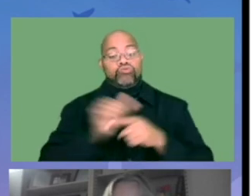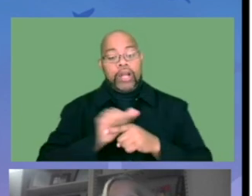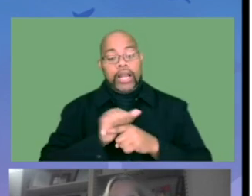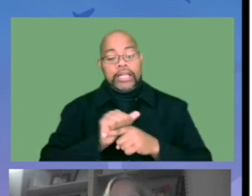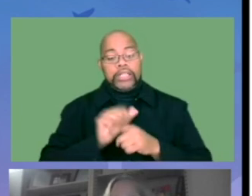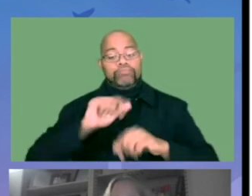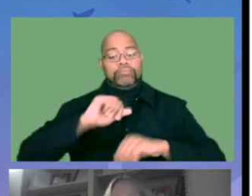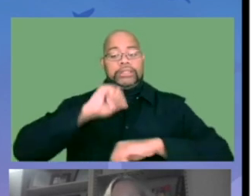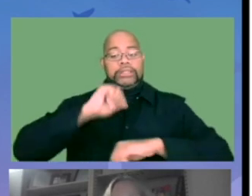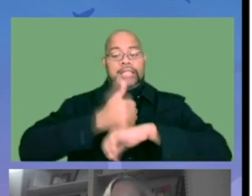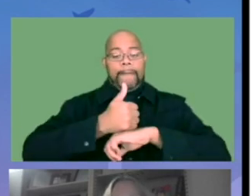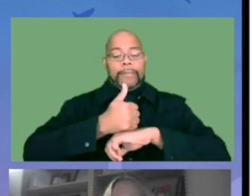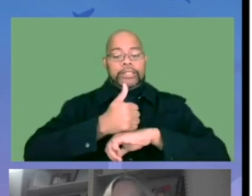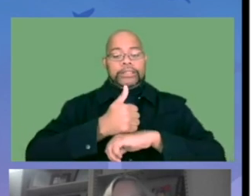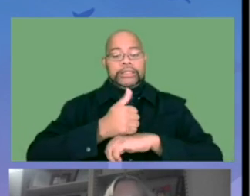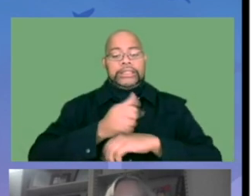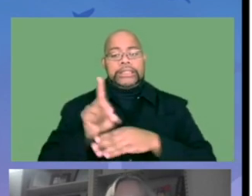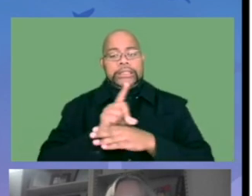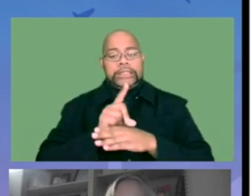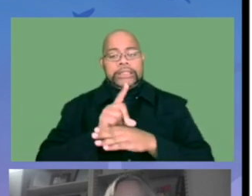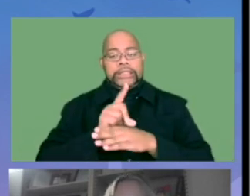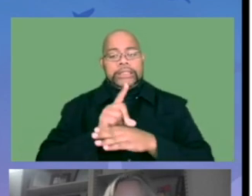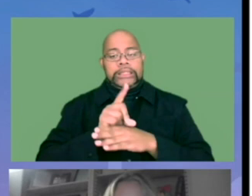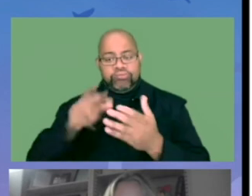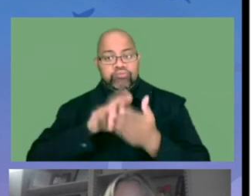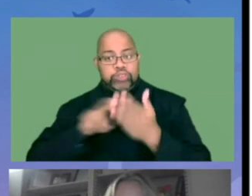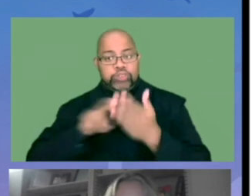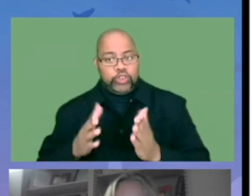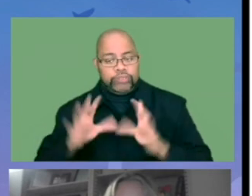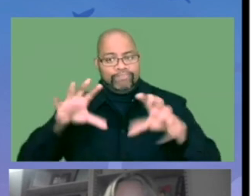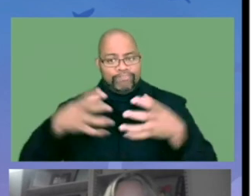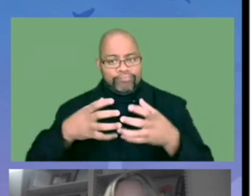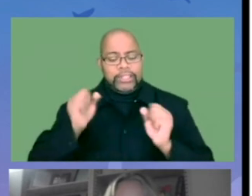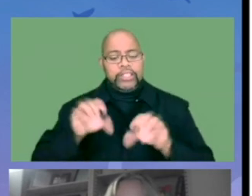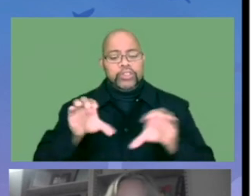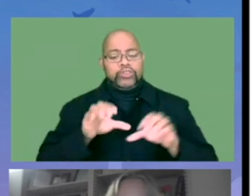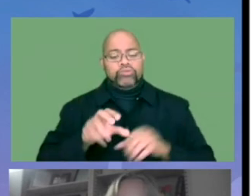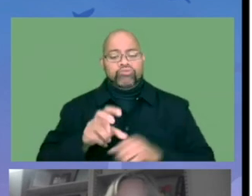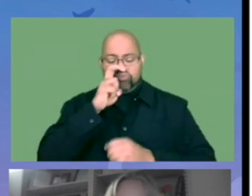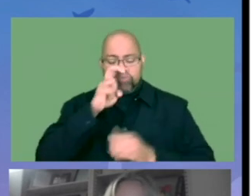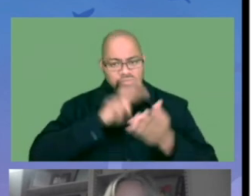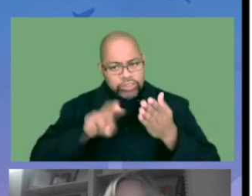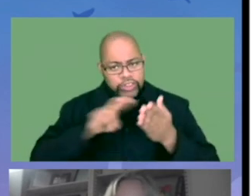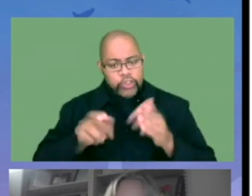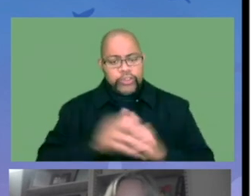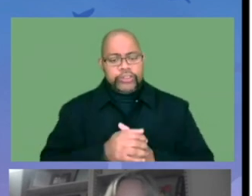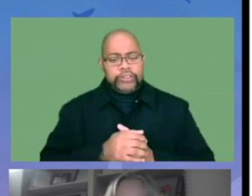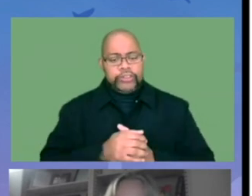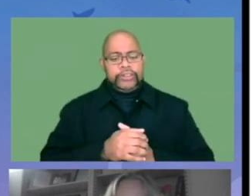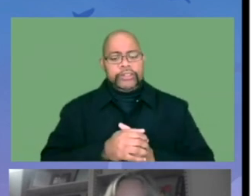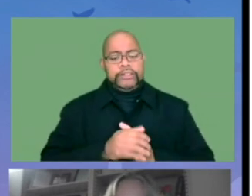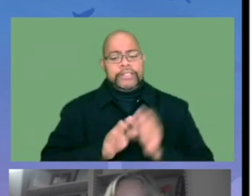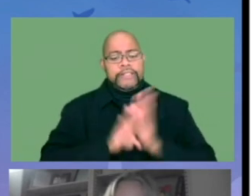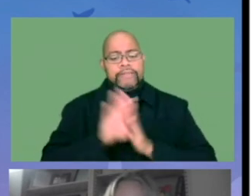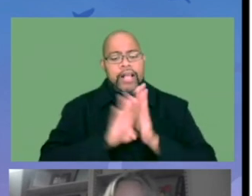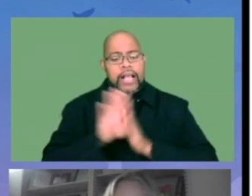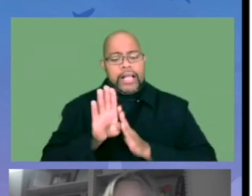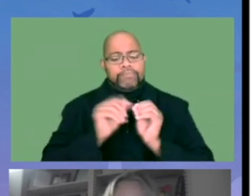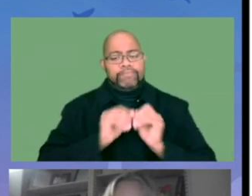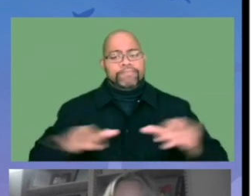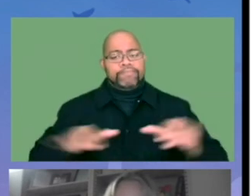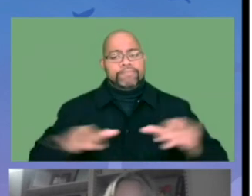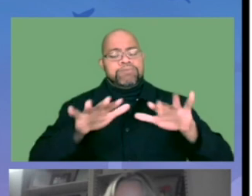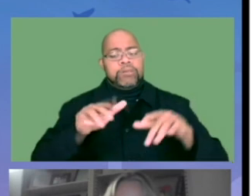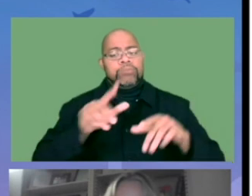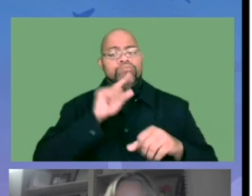So we have sent out surveys to every administrator, parent, student, and teacher